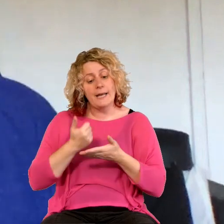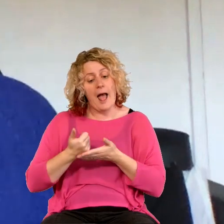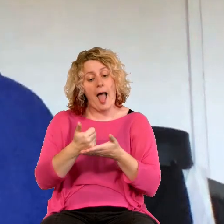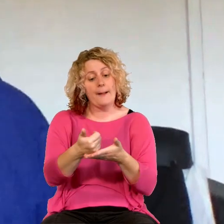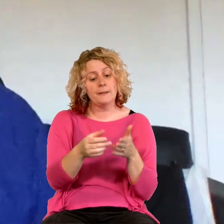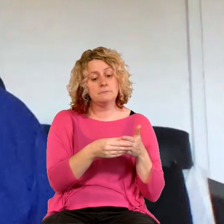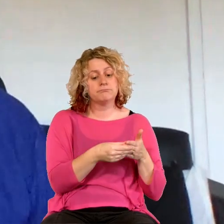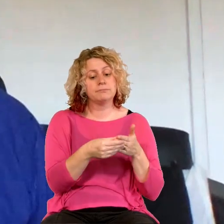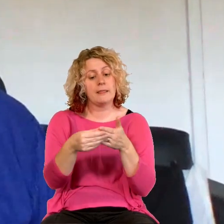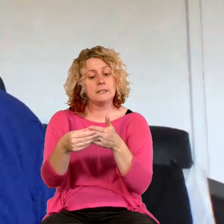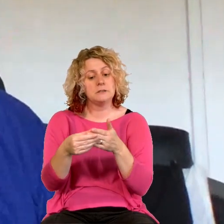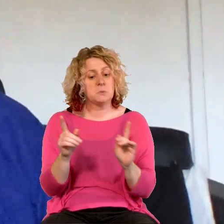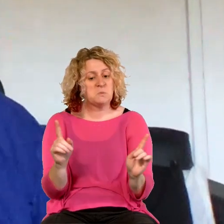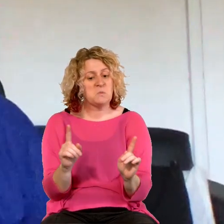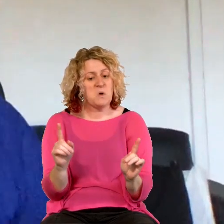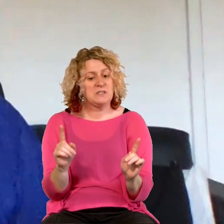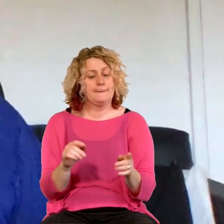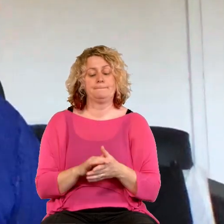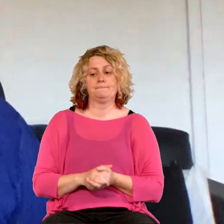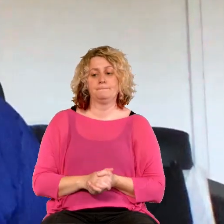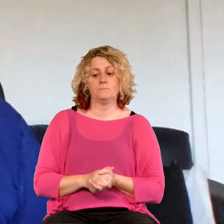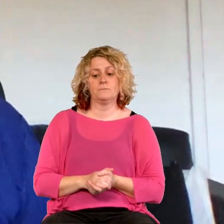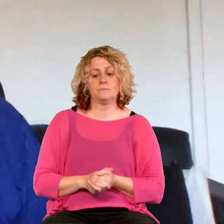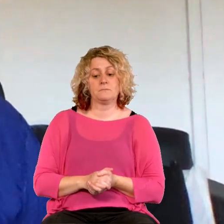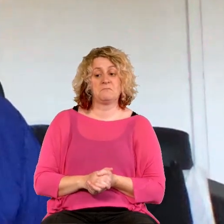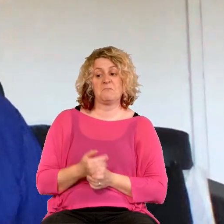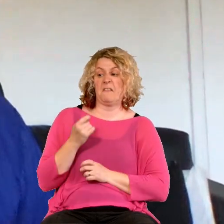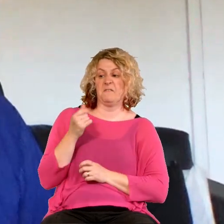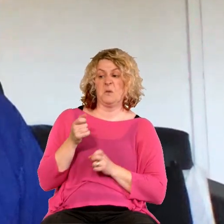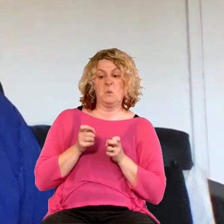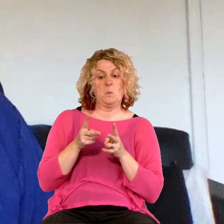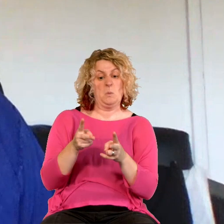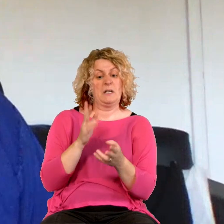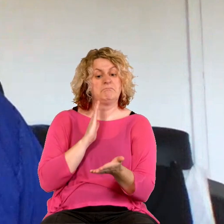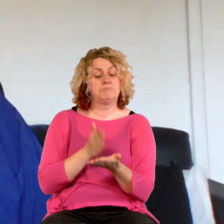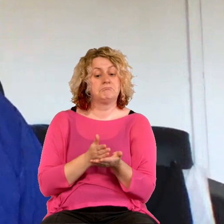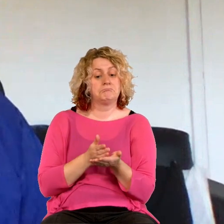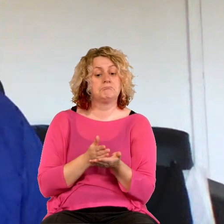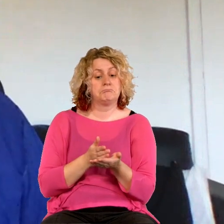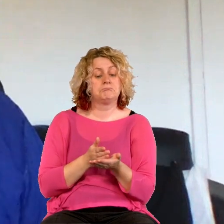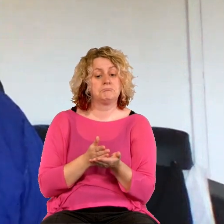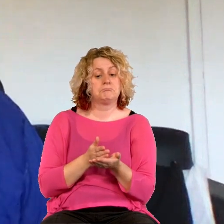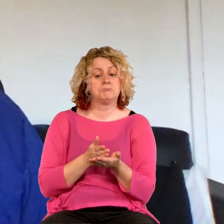Yeah, I think that there are a few ways. One, I would just